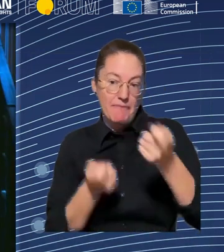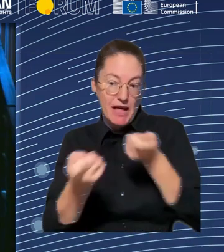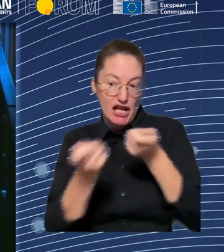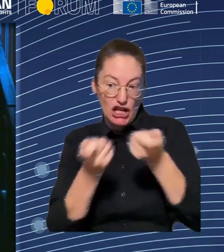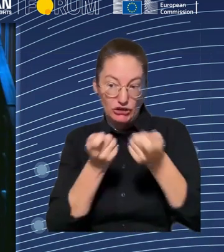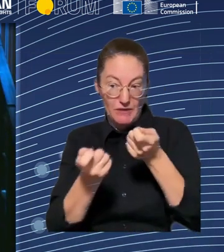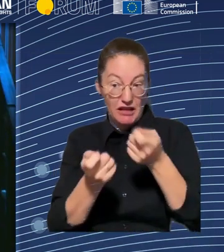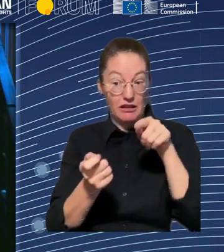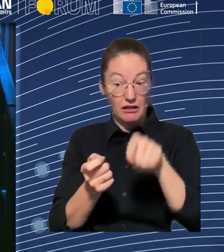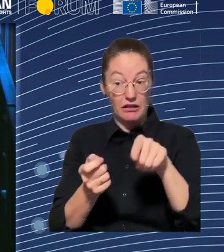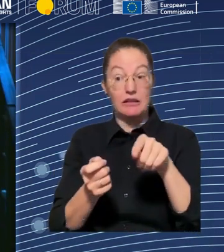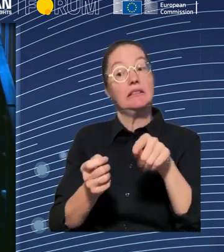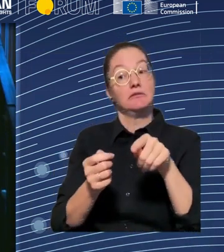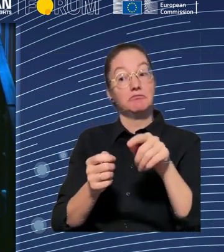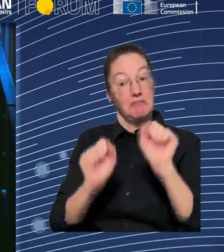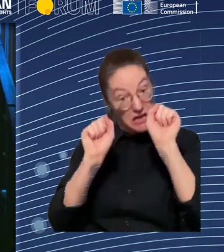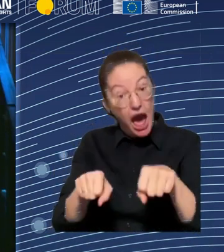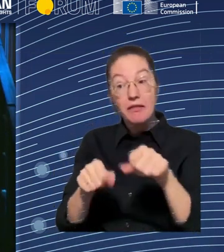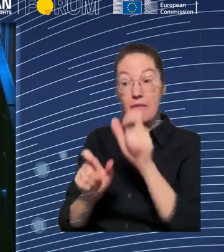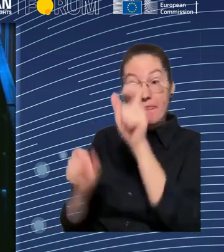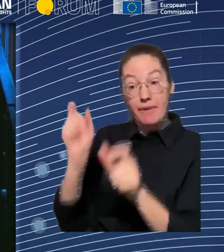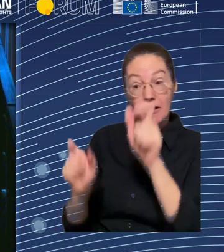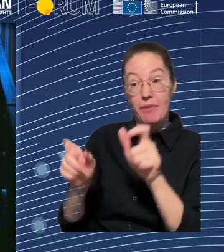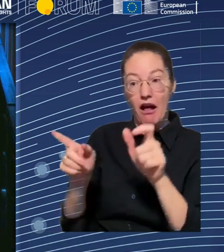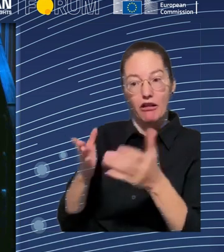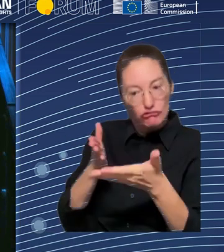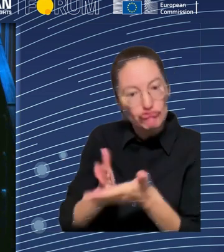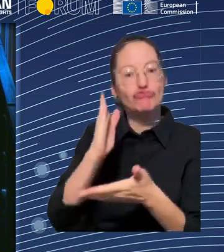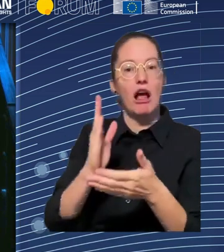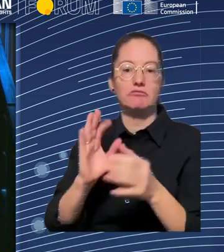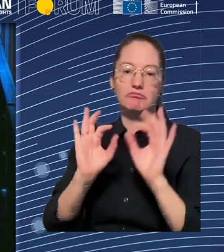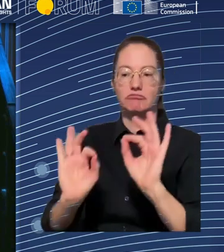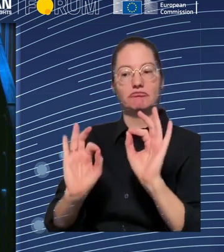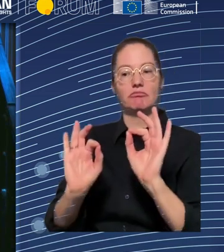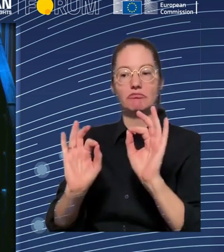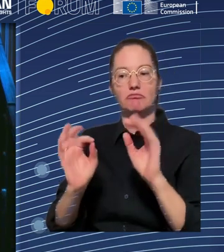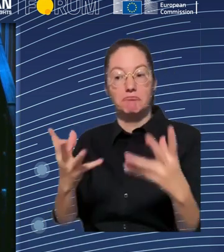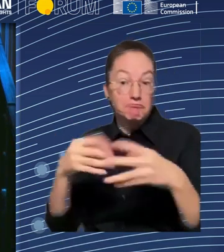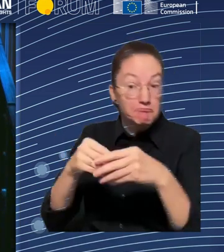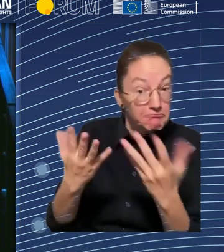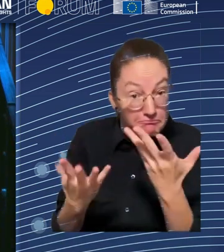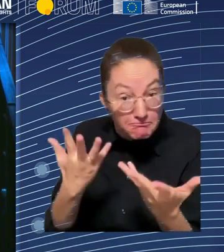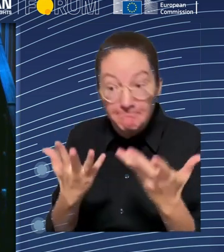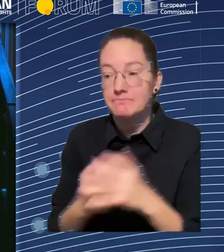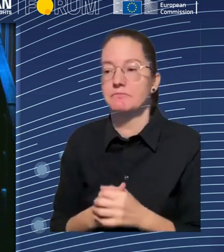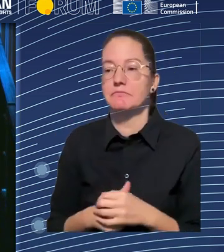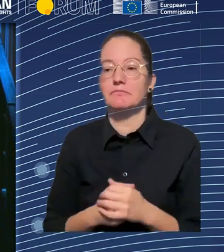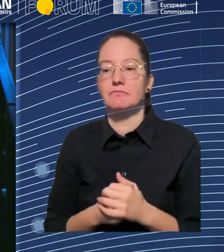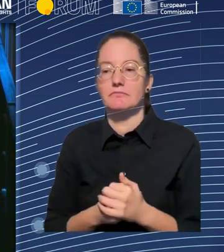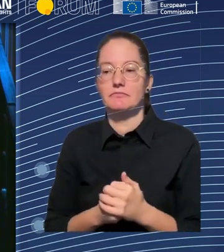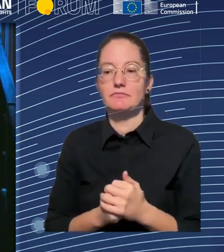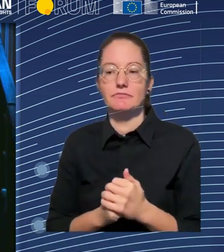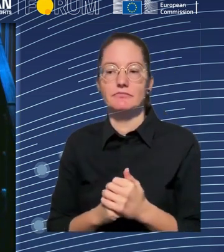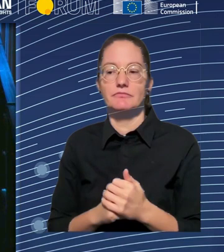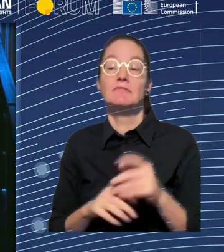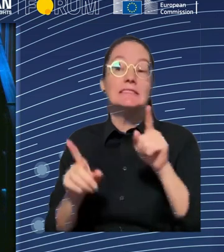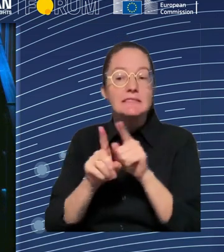work for the largest trade engineer in Sweden. To follow up on the previous question, I can recommend you all to read the OECD employment outlook this year on